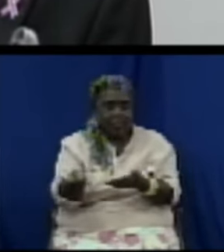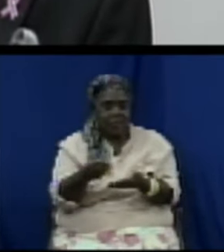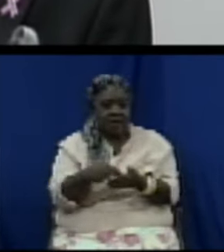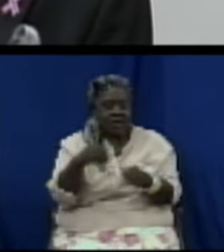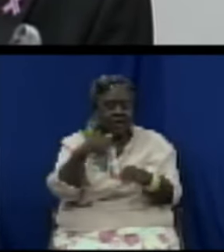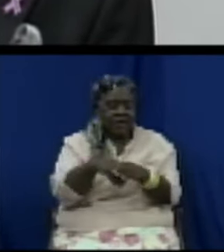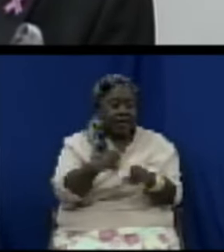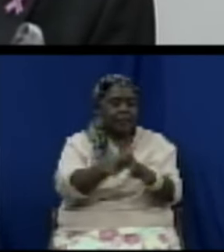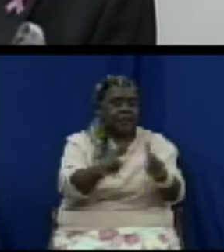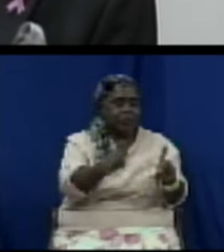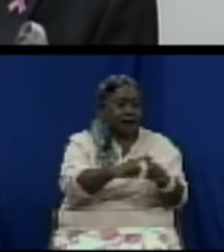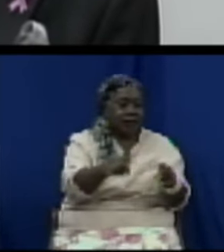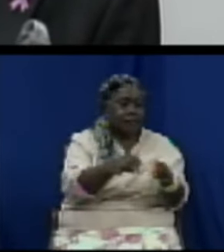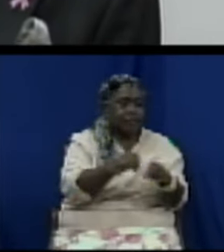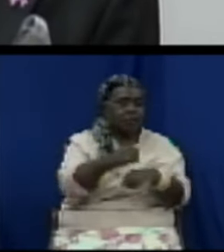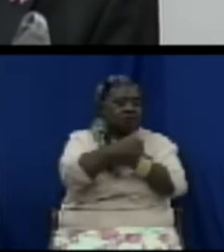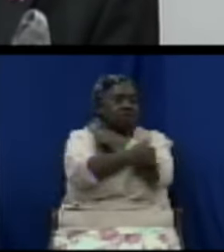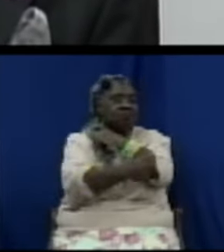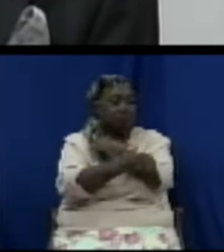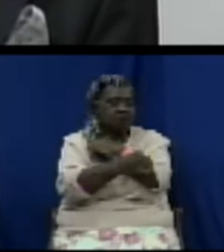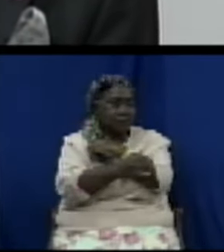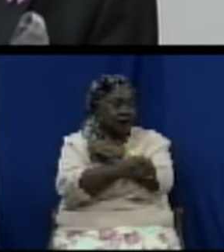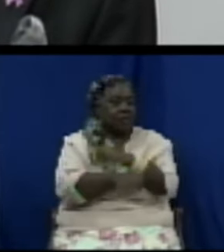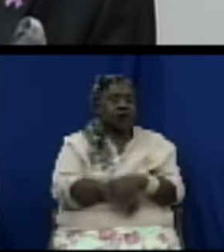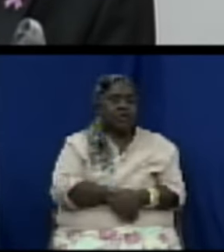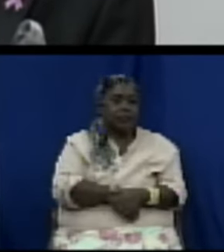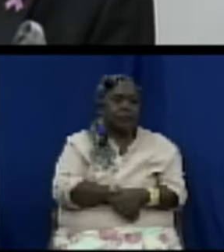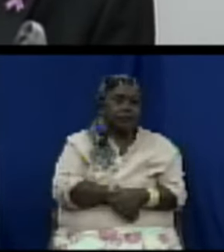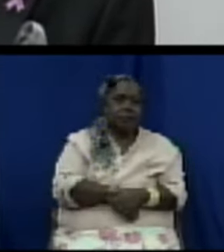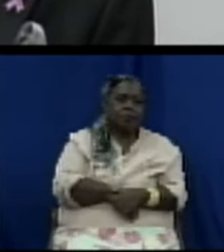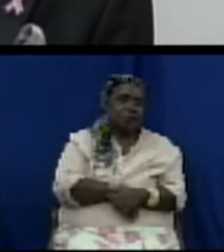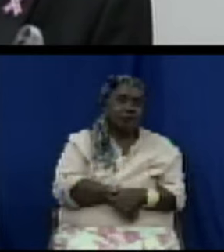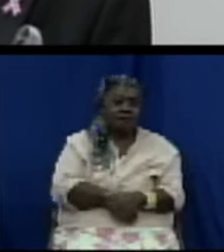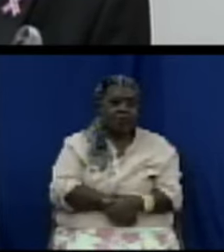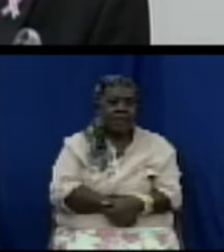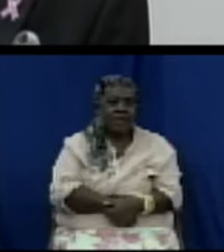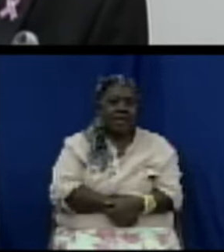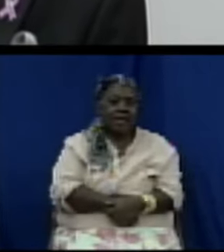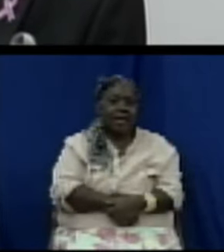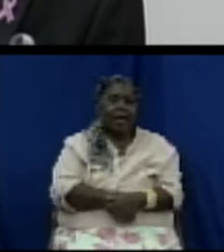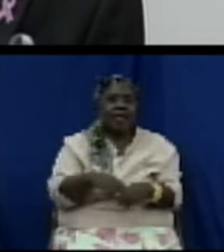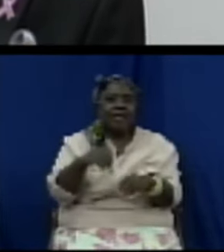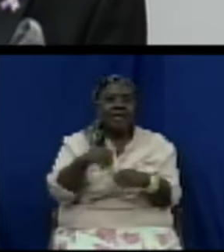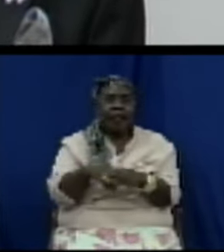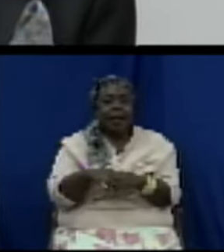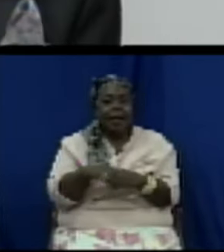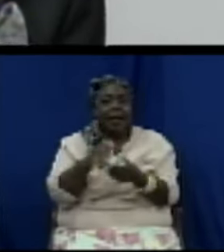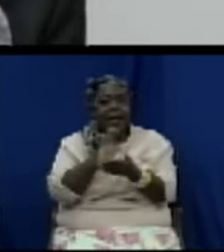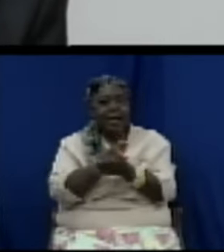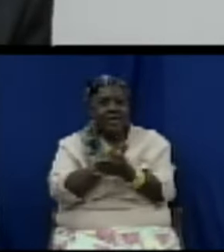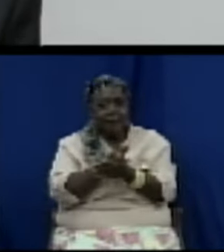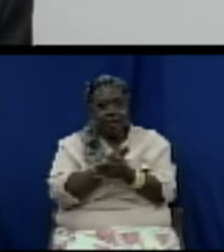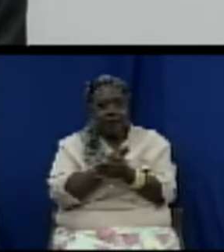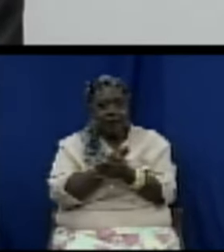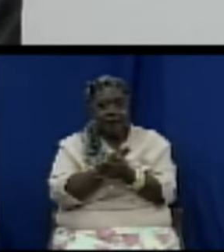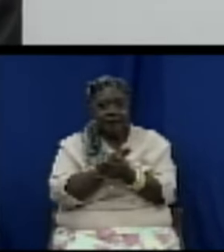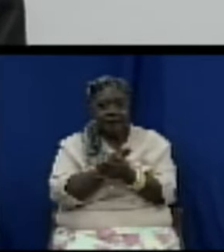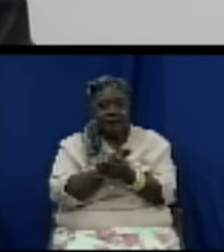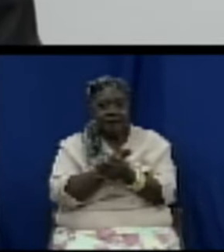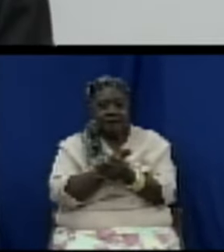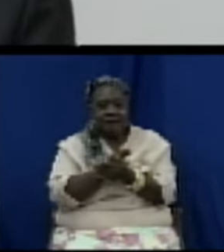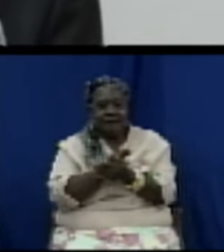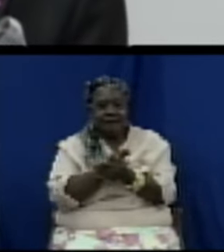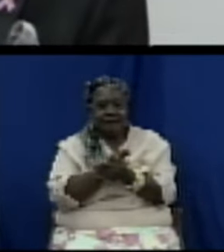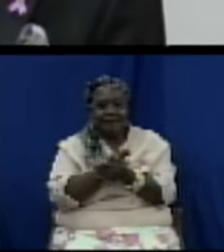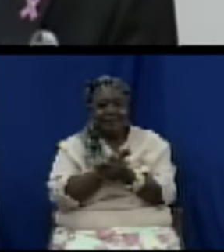measures and in article 185 in particular of the revised